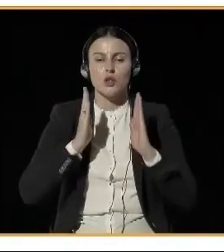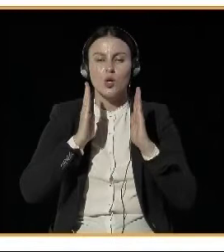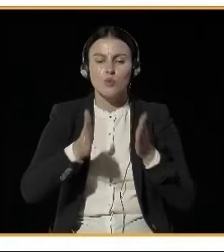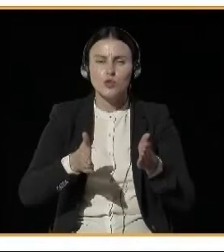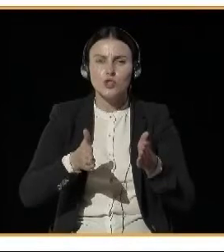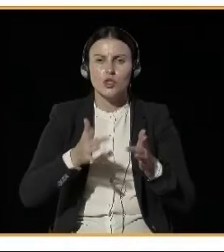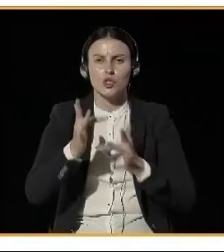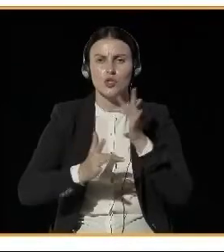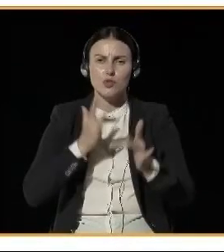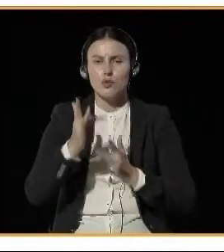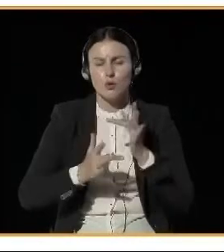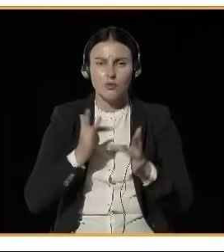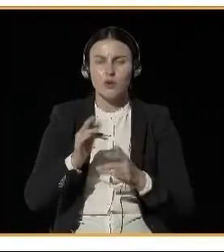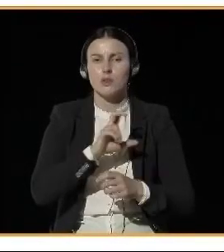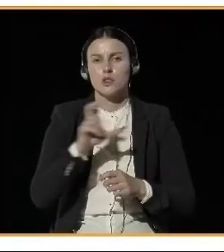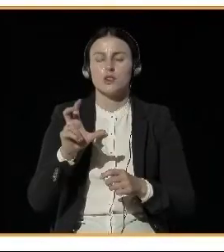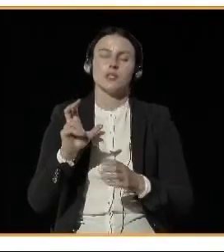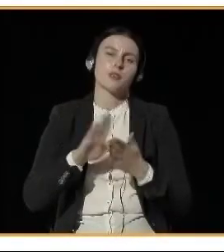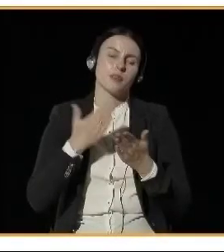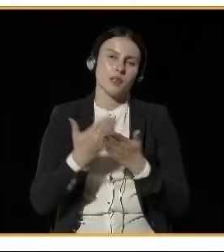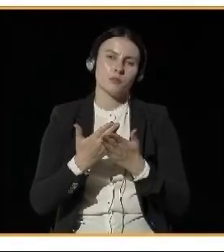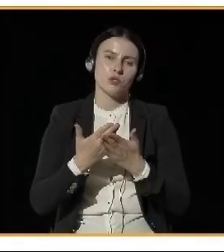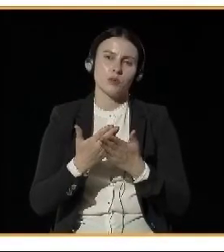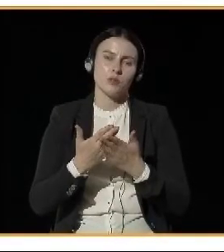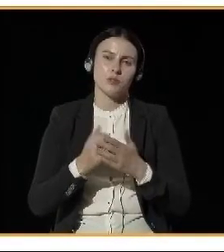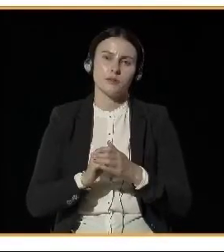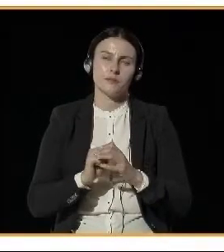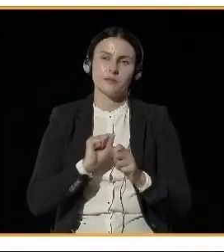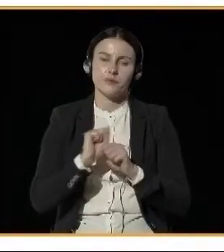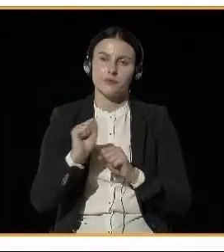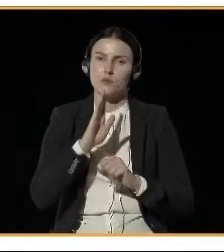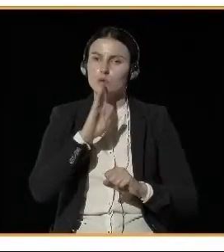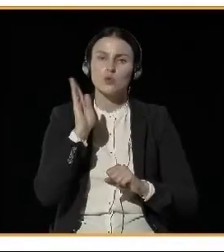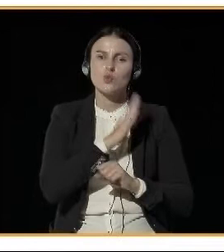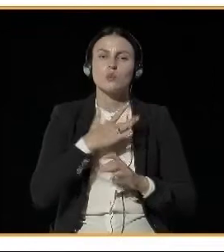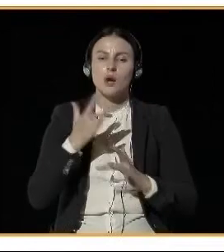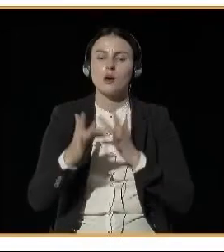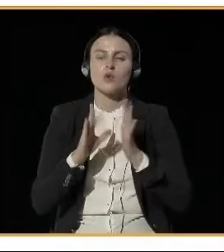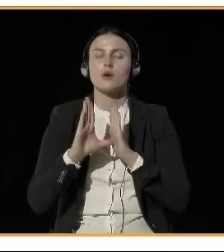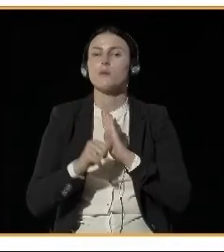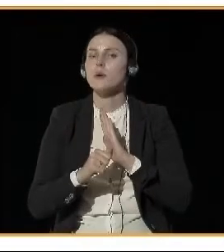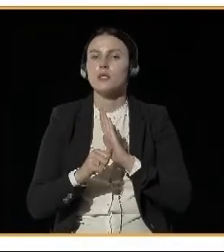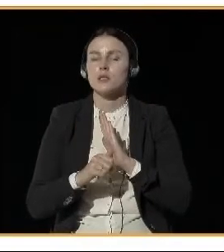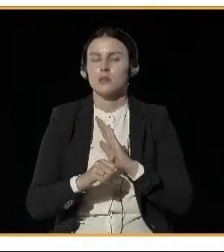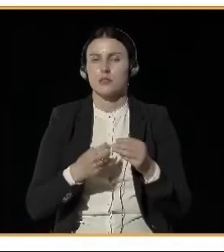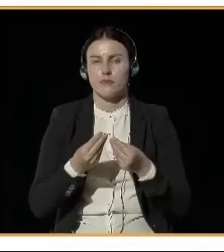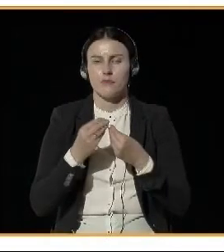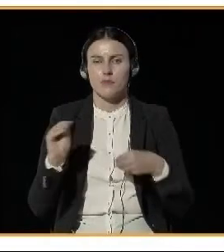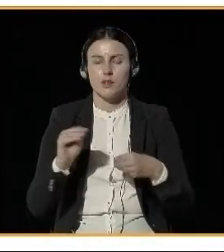also that Wrocław was in finals of some prestige